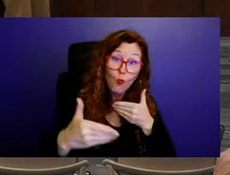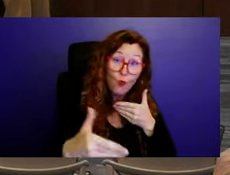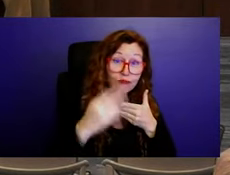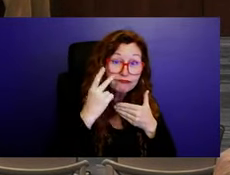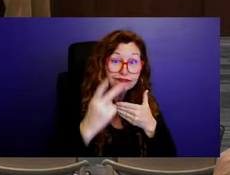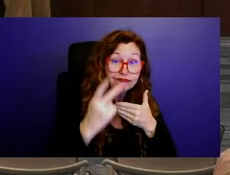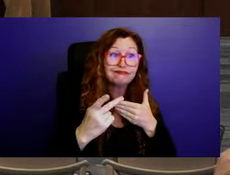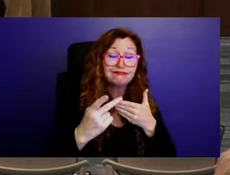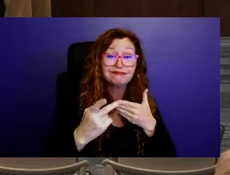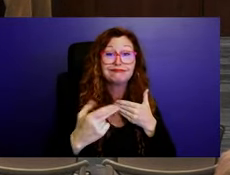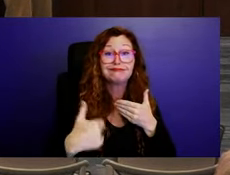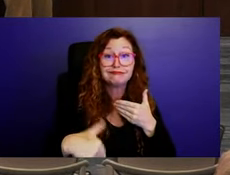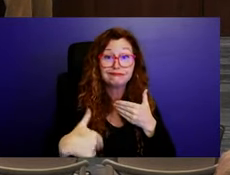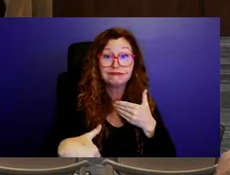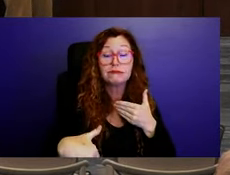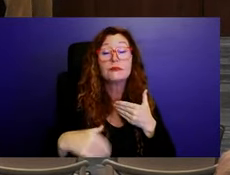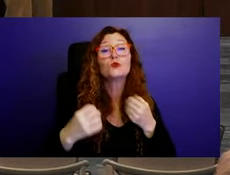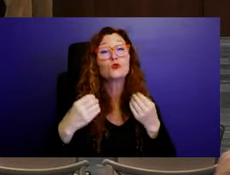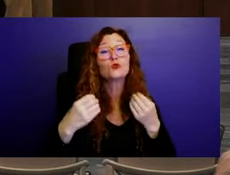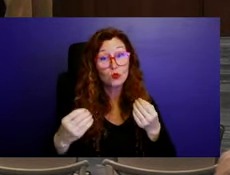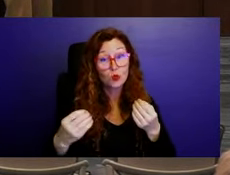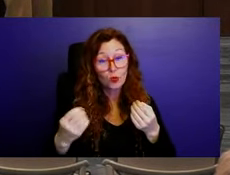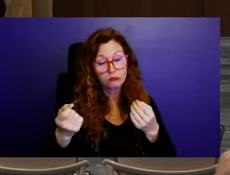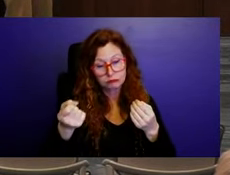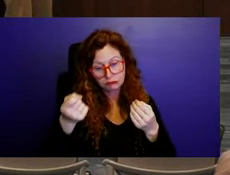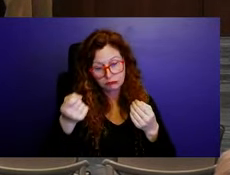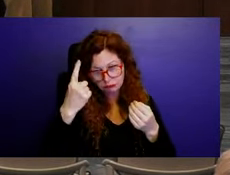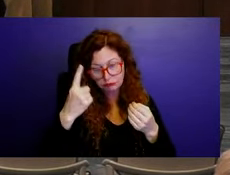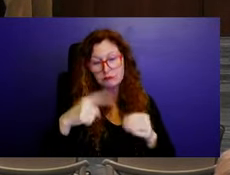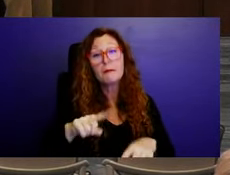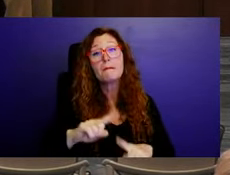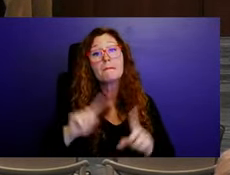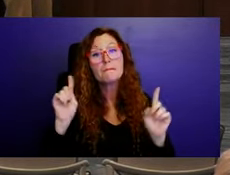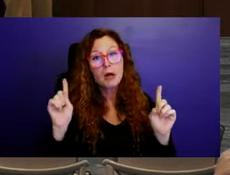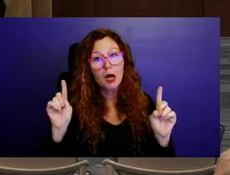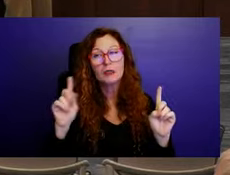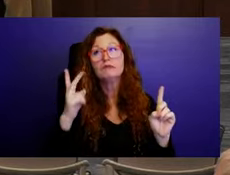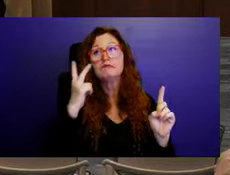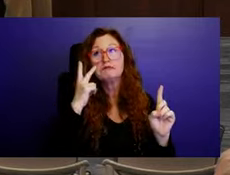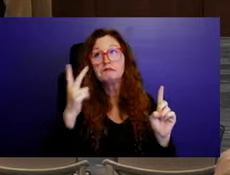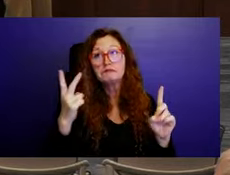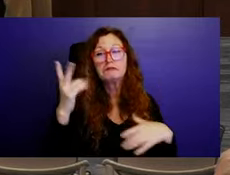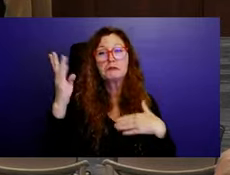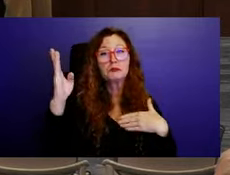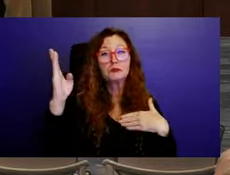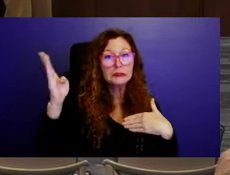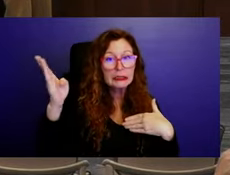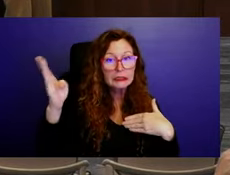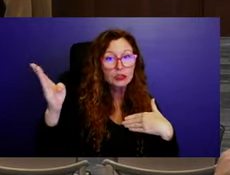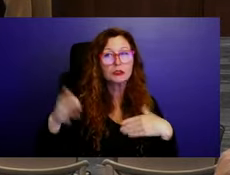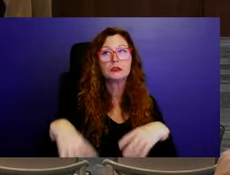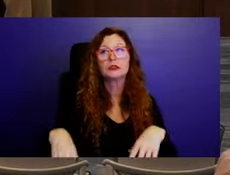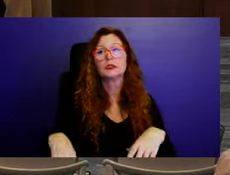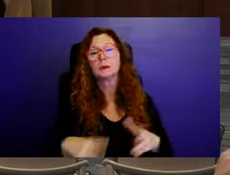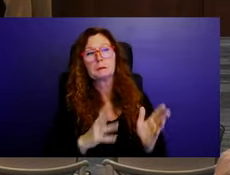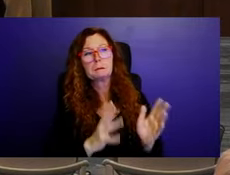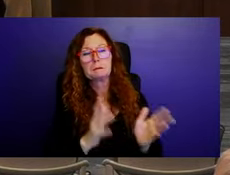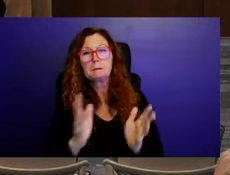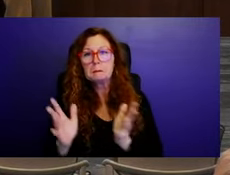bring this up. However, looking at the presentation and having some, um, conversations with staff, I do see that